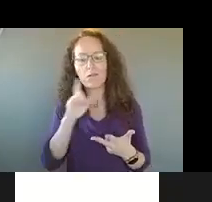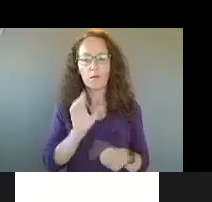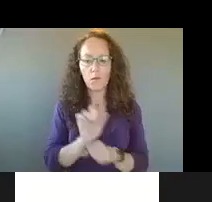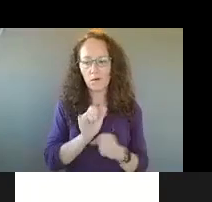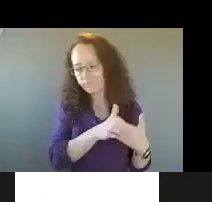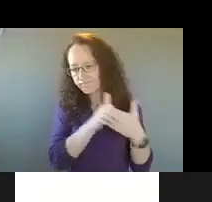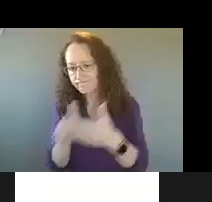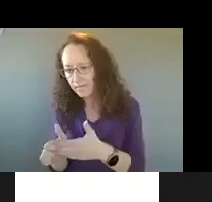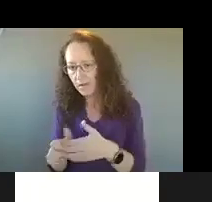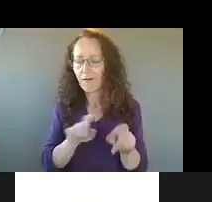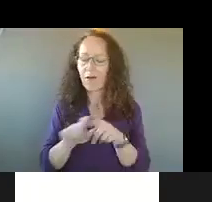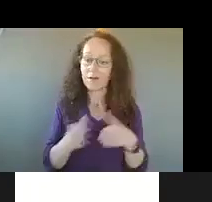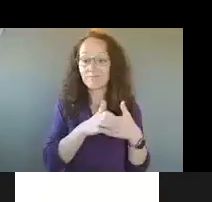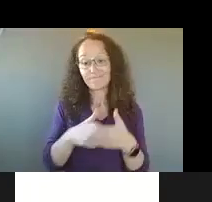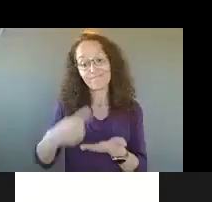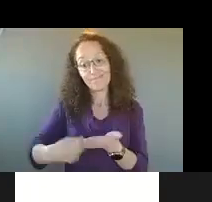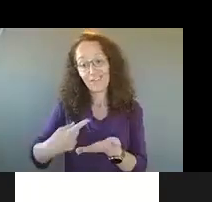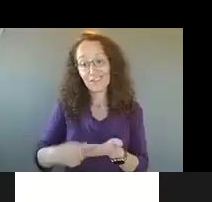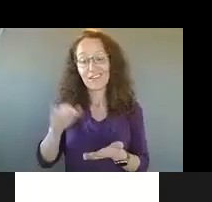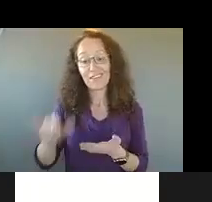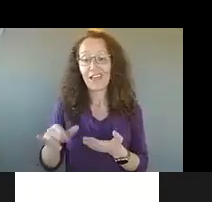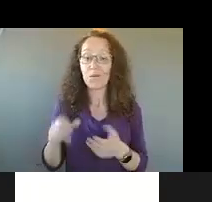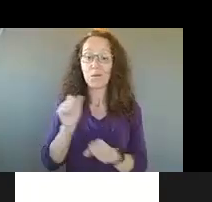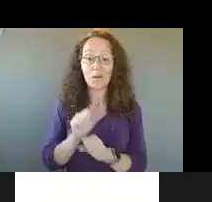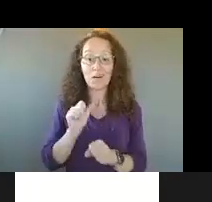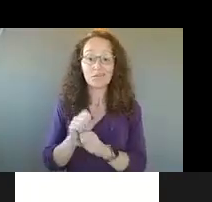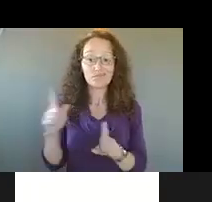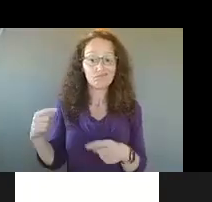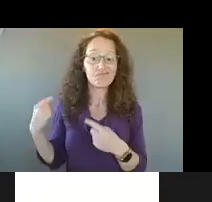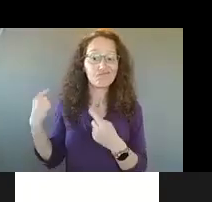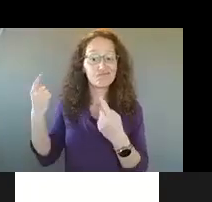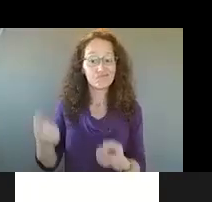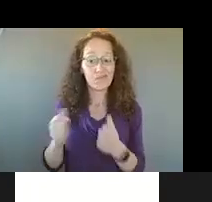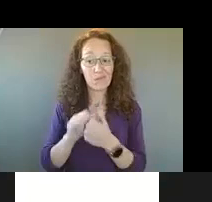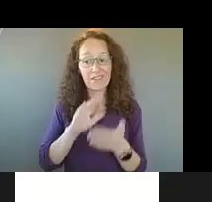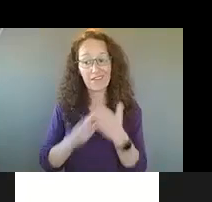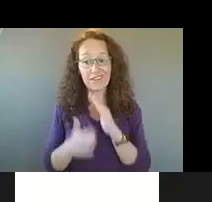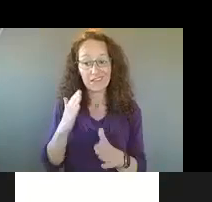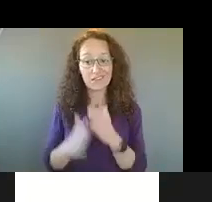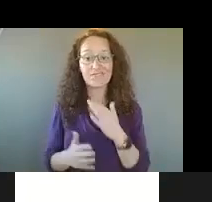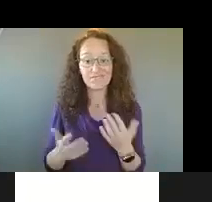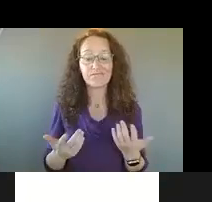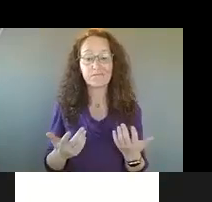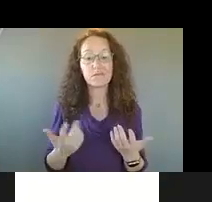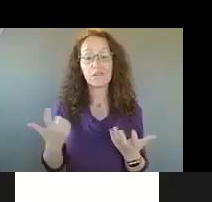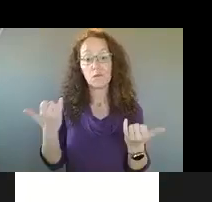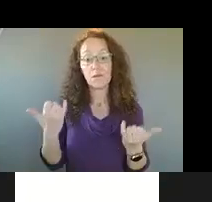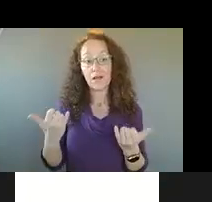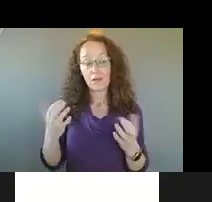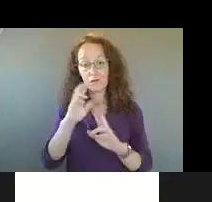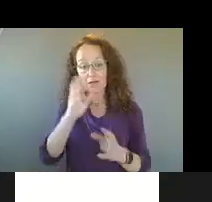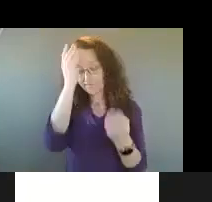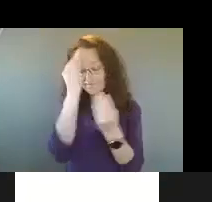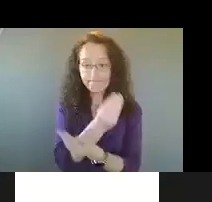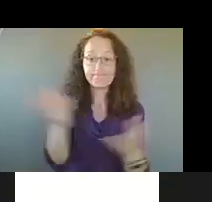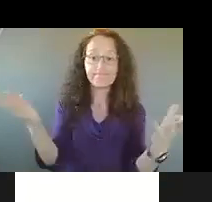work has been ongoing at the city for some time. So we wanted to bring that information out to you in an accessible way